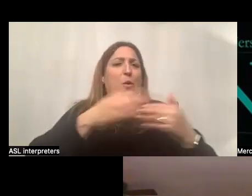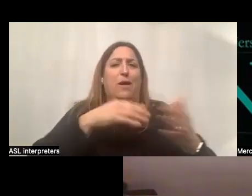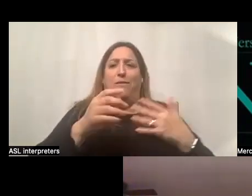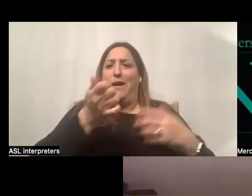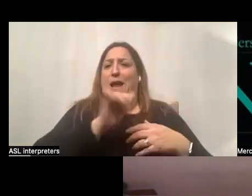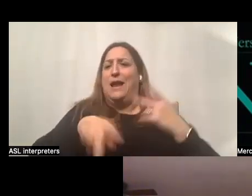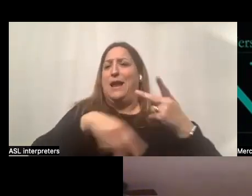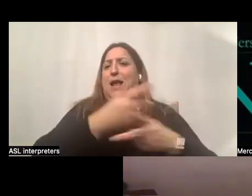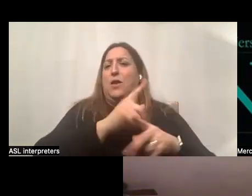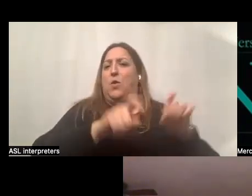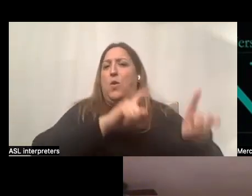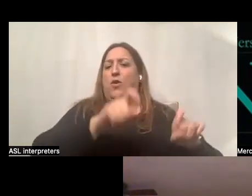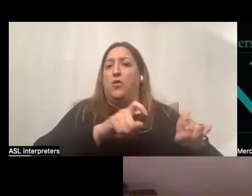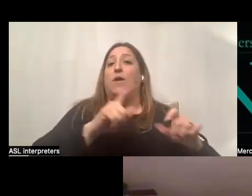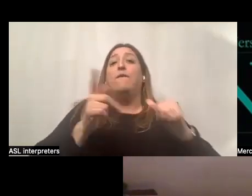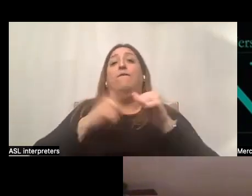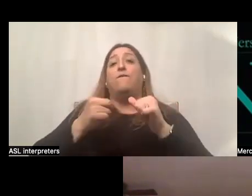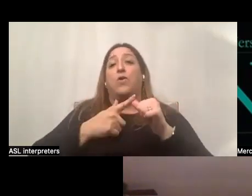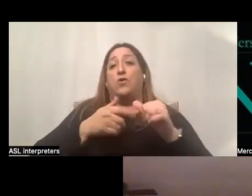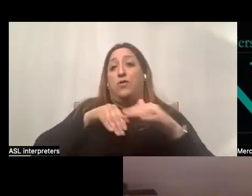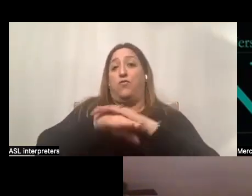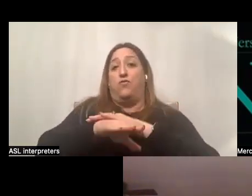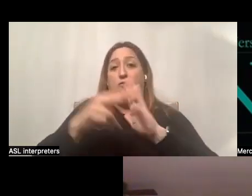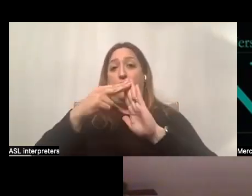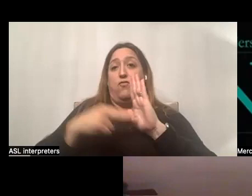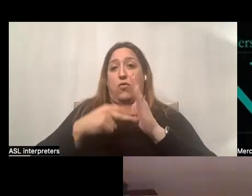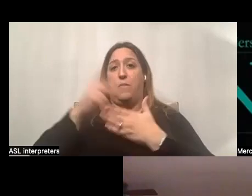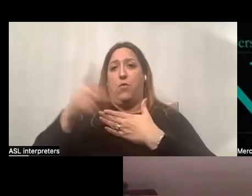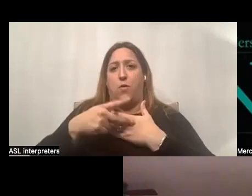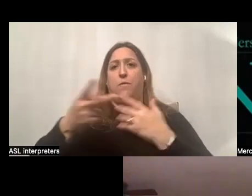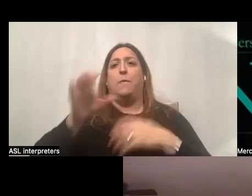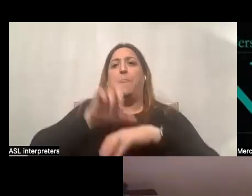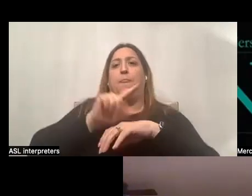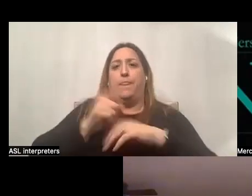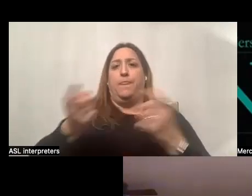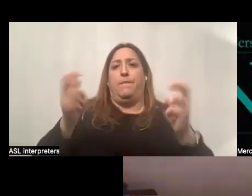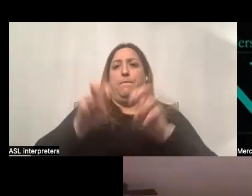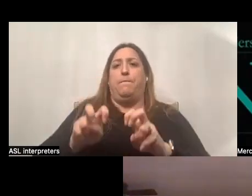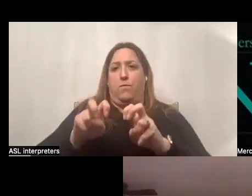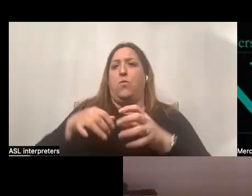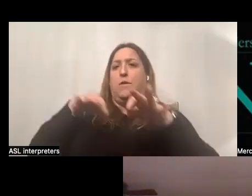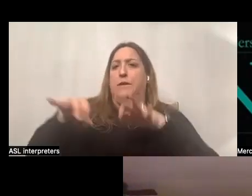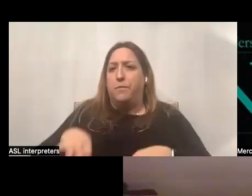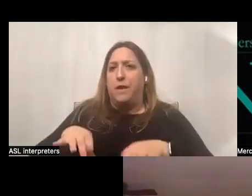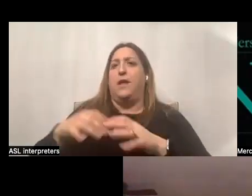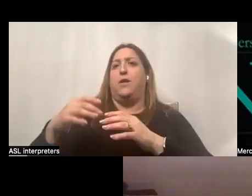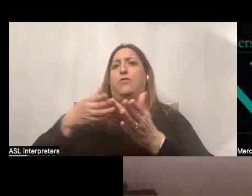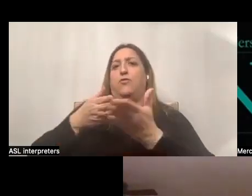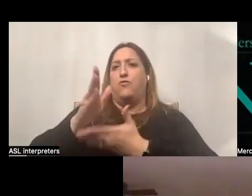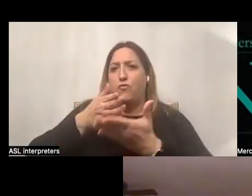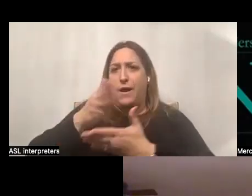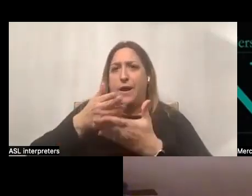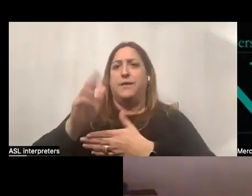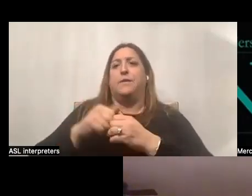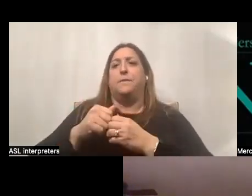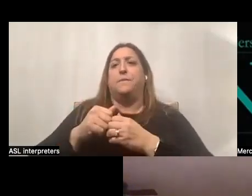So when you're first enrolling in the program, the participant is assigned a consultant to review the rights and responsibilities of their role. Um, the